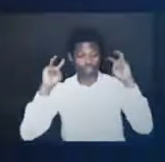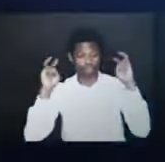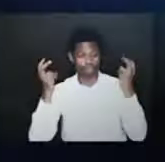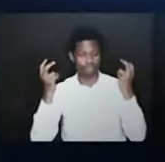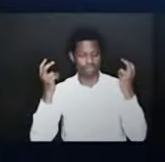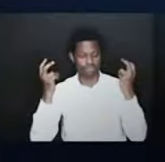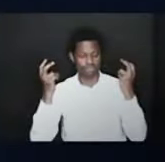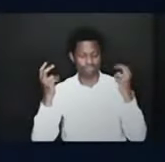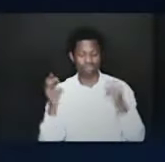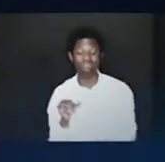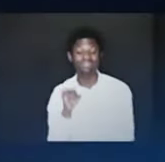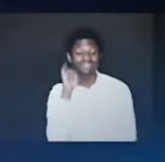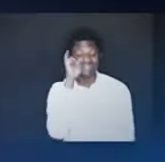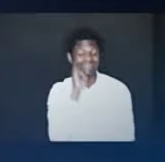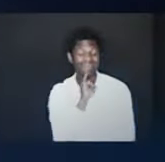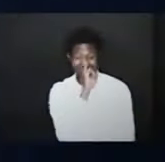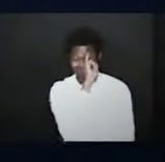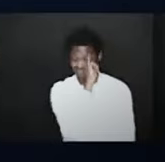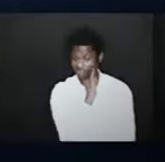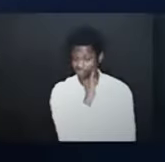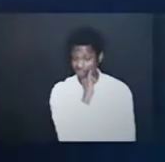mediated by christ